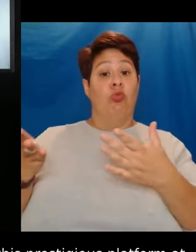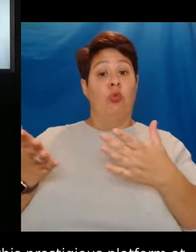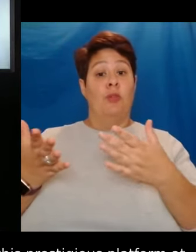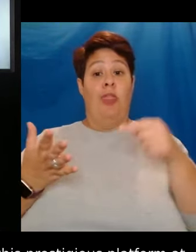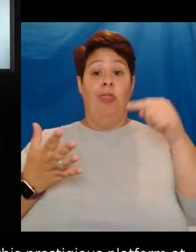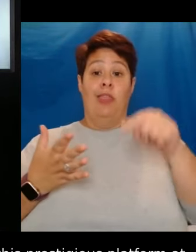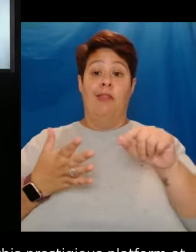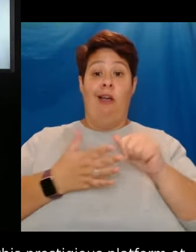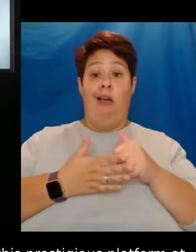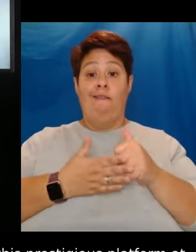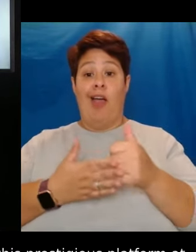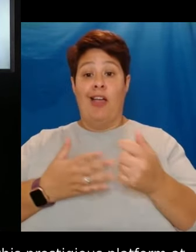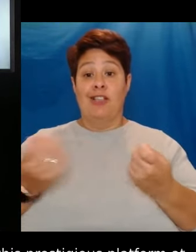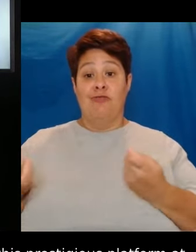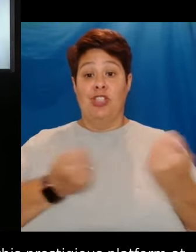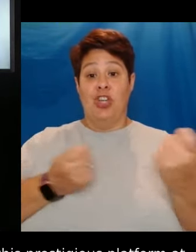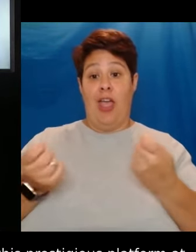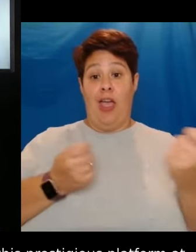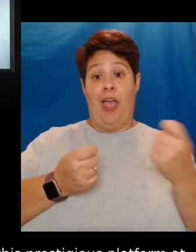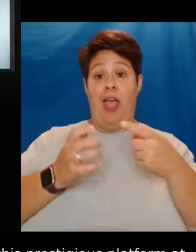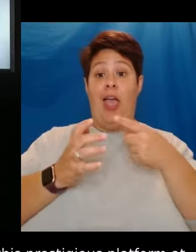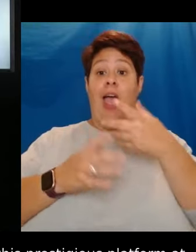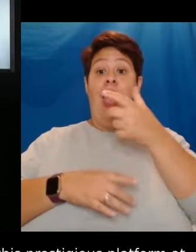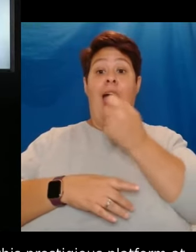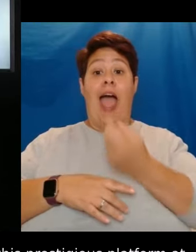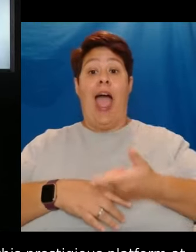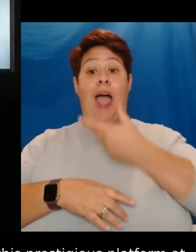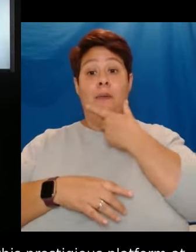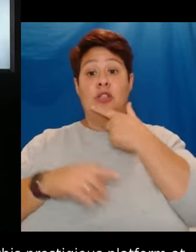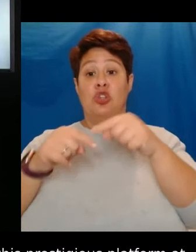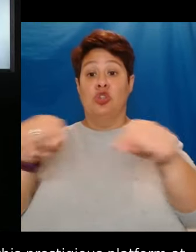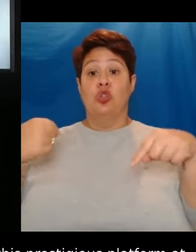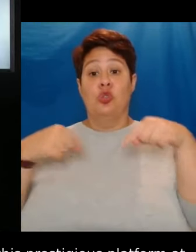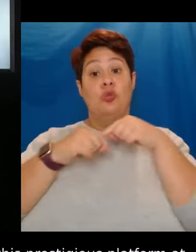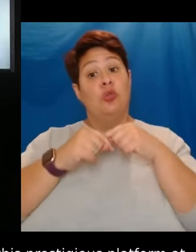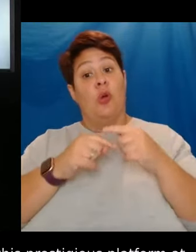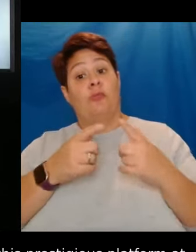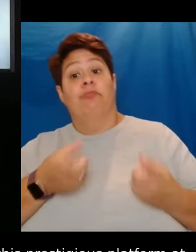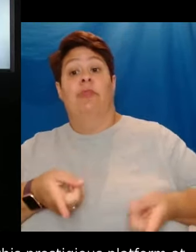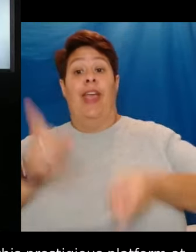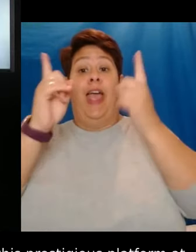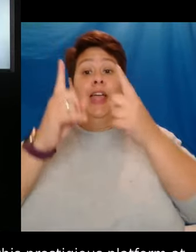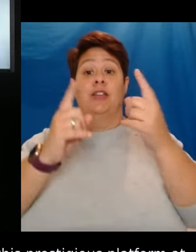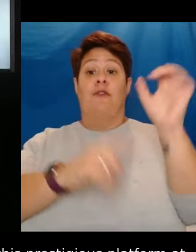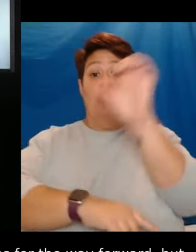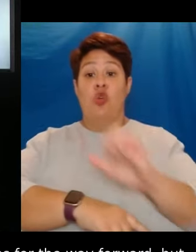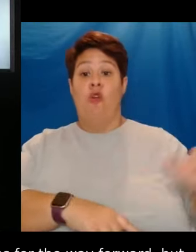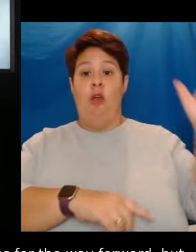year's advisory chair, Amazon Studios, Head of European Originals, Georgia Brown.